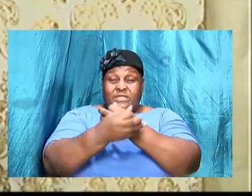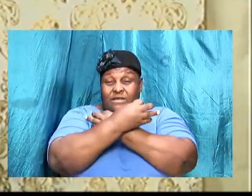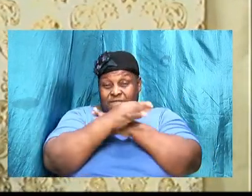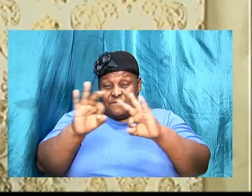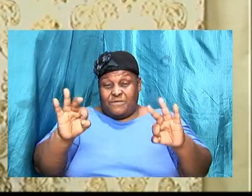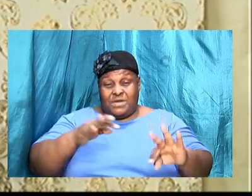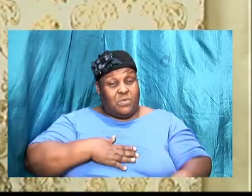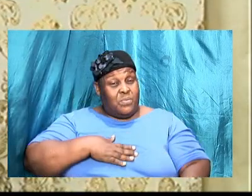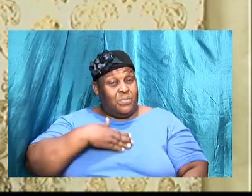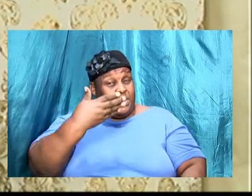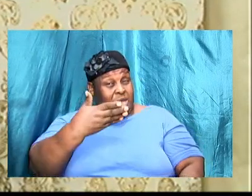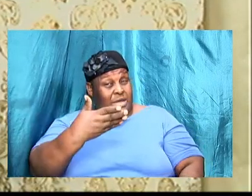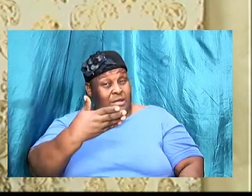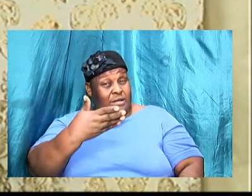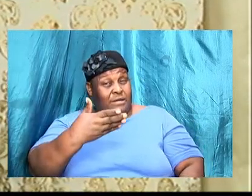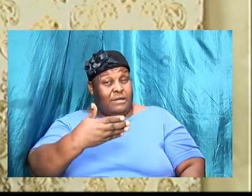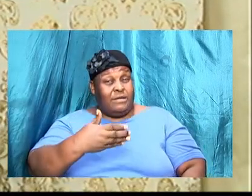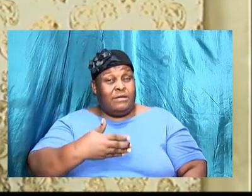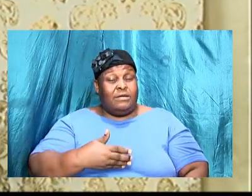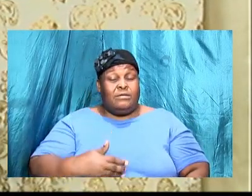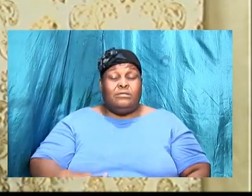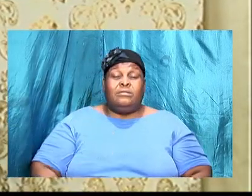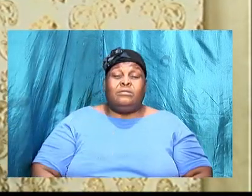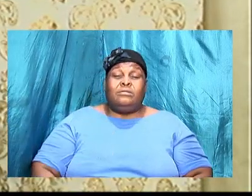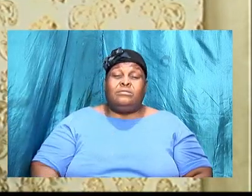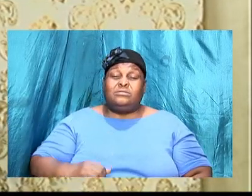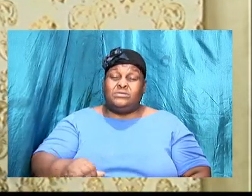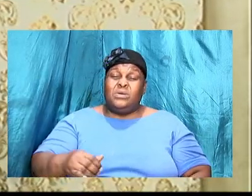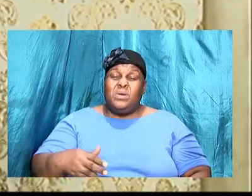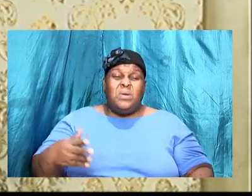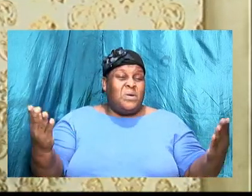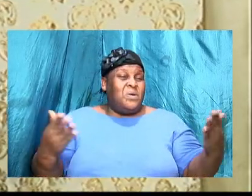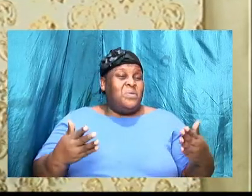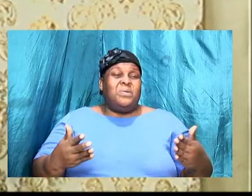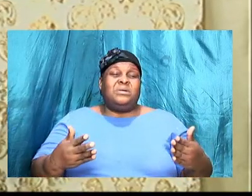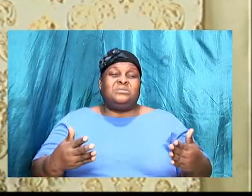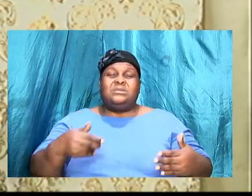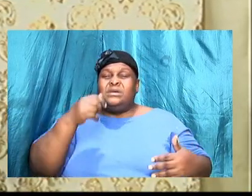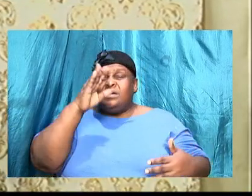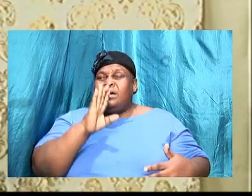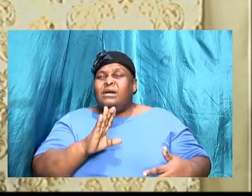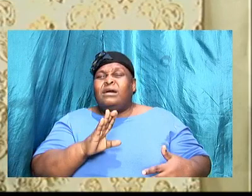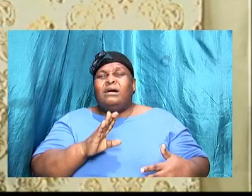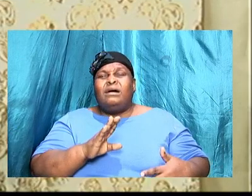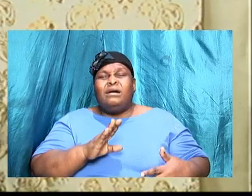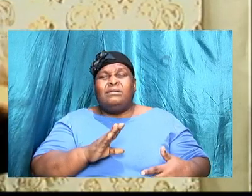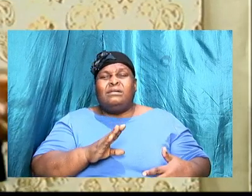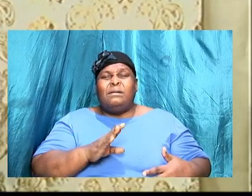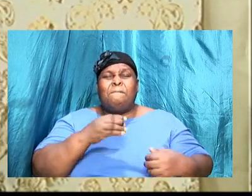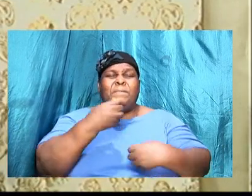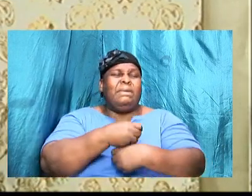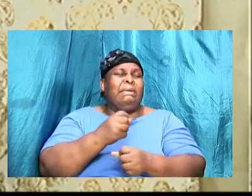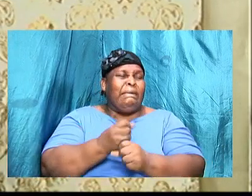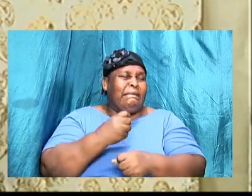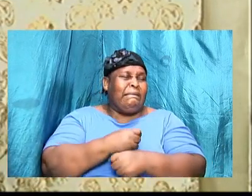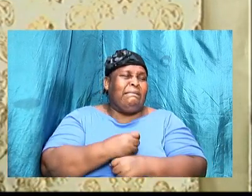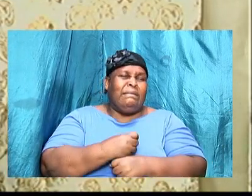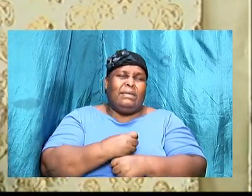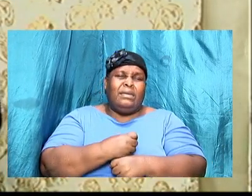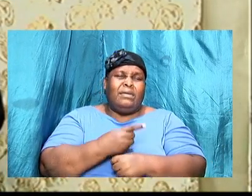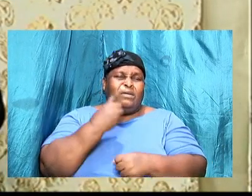said as it pertains to the permissive will, it is what God allows. Permissive is like giving permission or